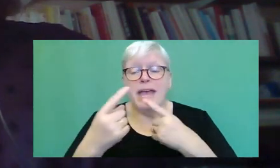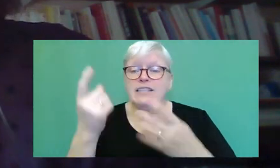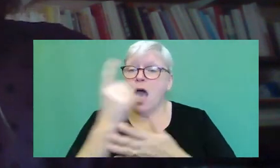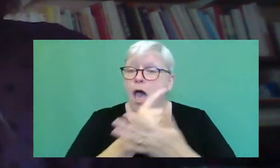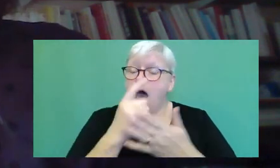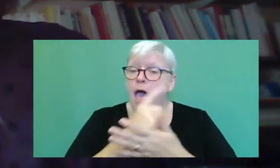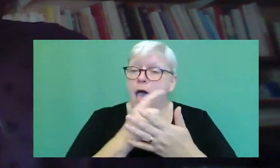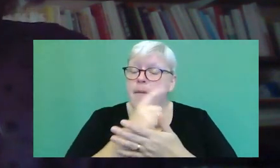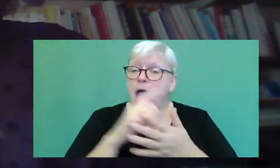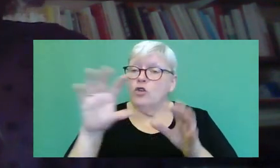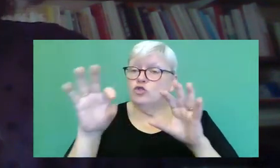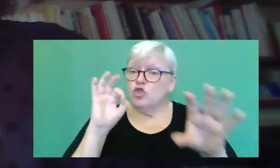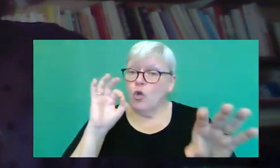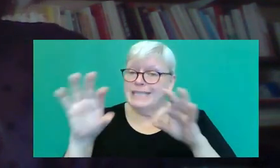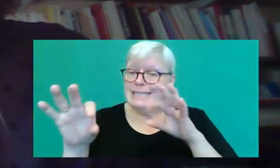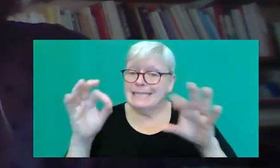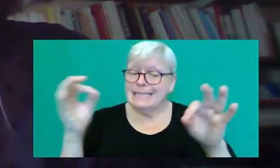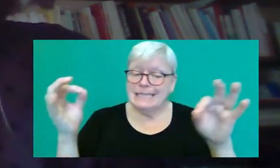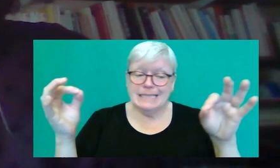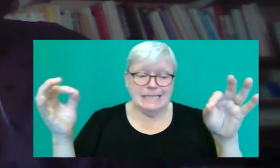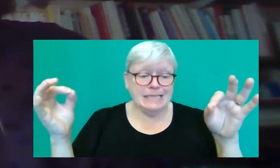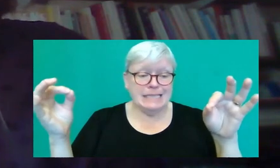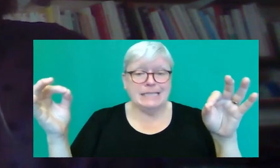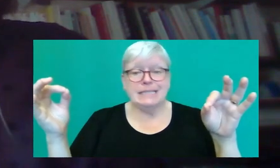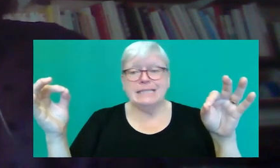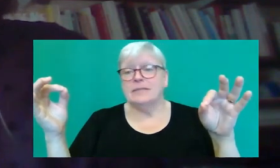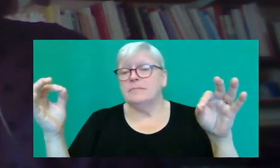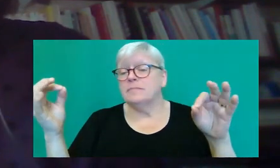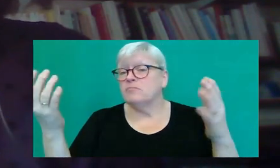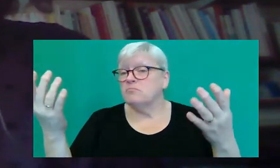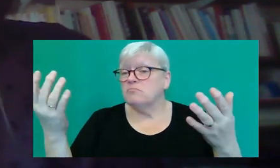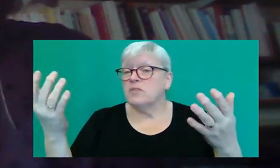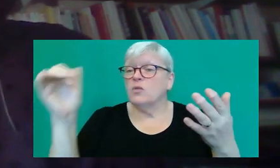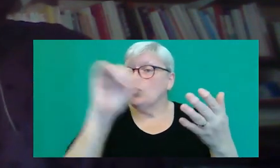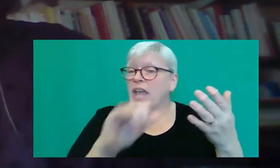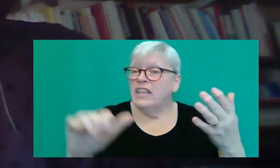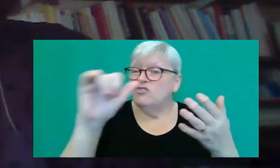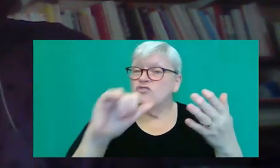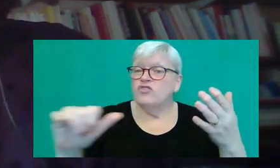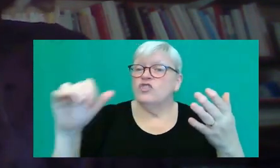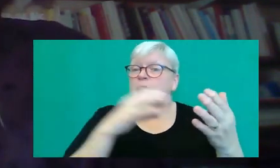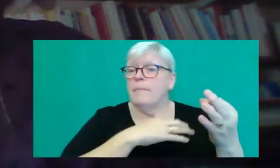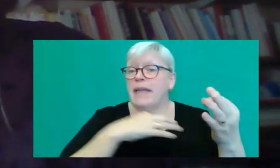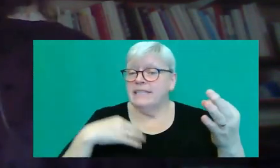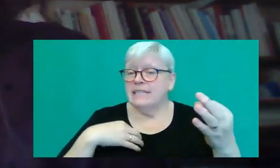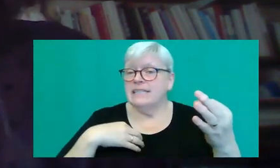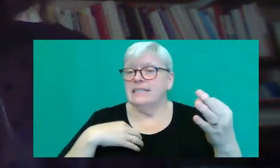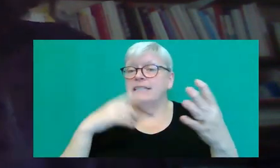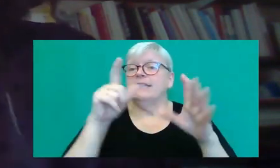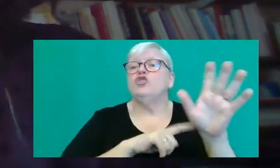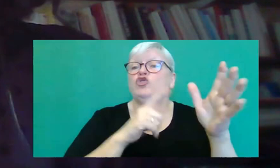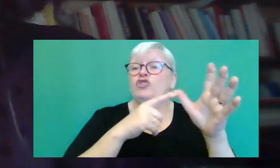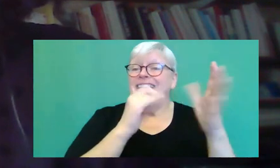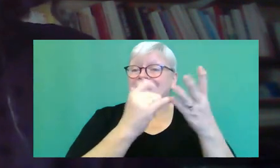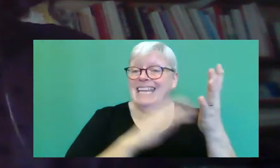choices in the, you know, the fields of medicine that Yasmin and Joe are in. So Yasmin's in geriatrics at the moment,